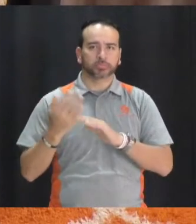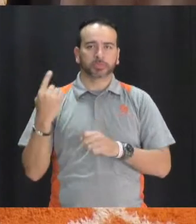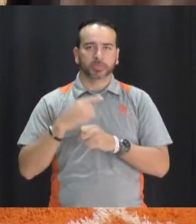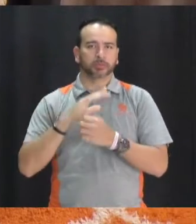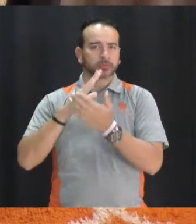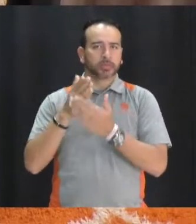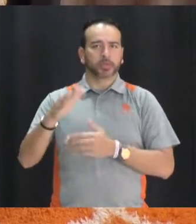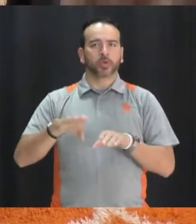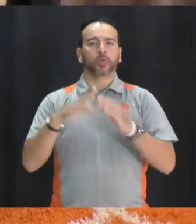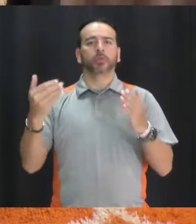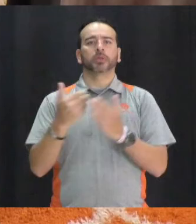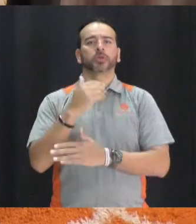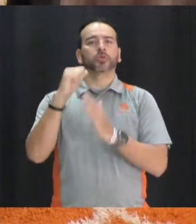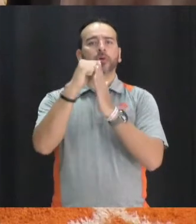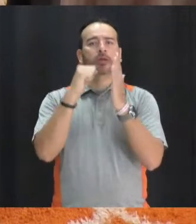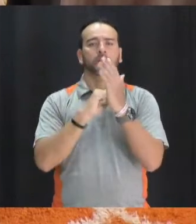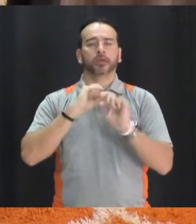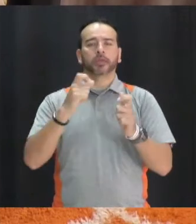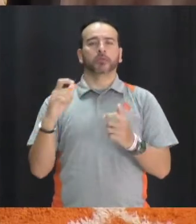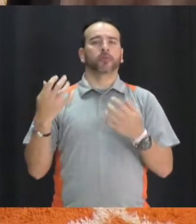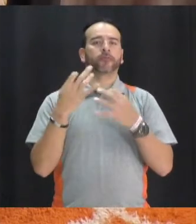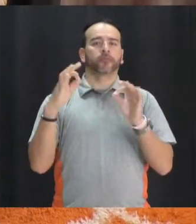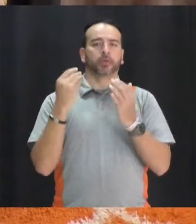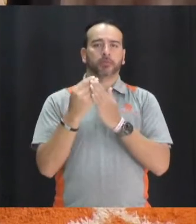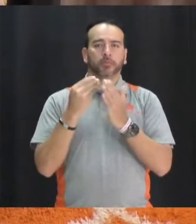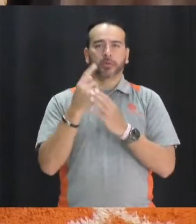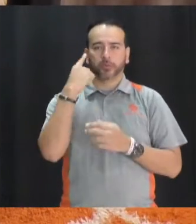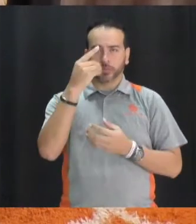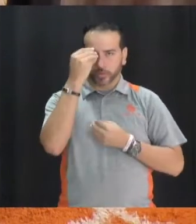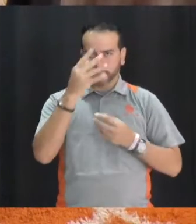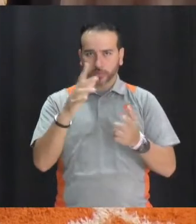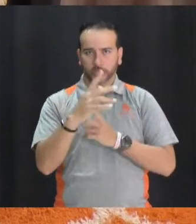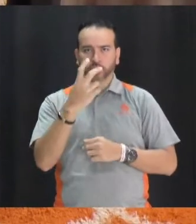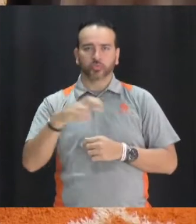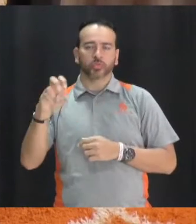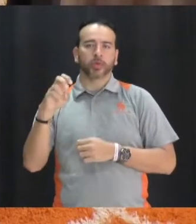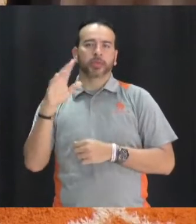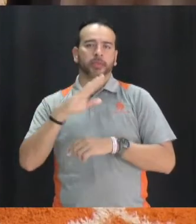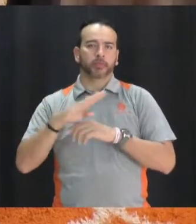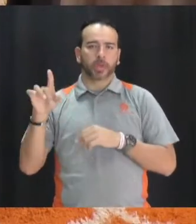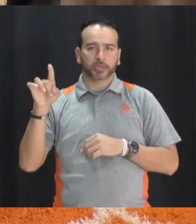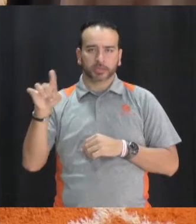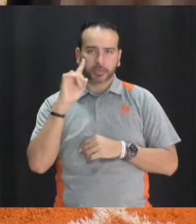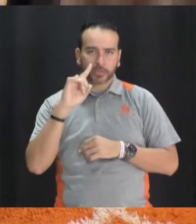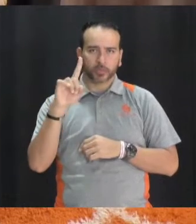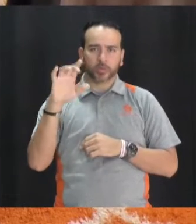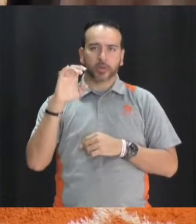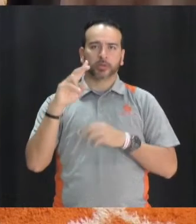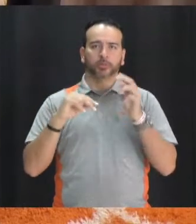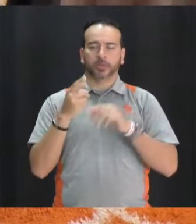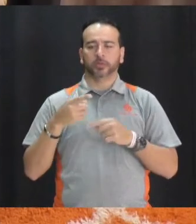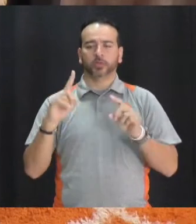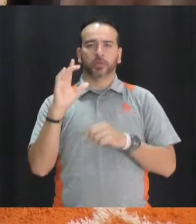today to open up a new account, they'll give you free money. For more information, swing by the branch in front of the 100th building during your lunch shift.